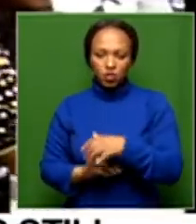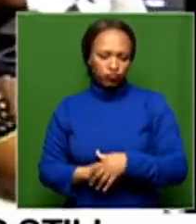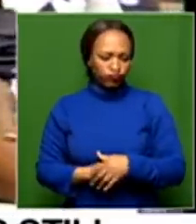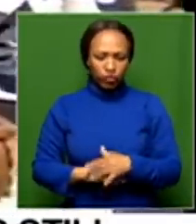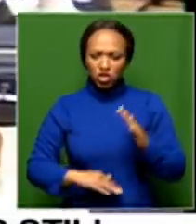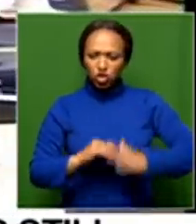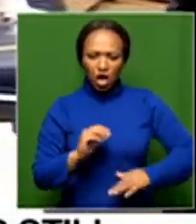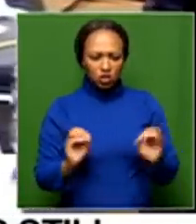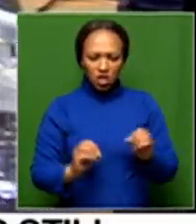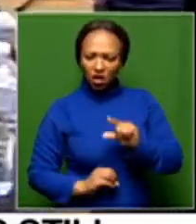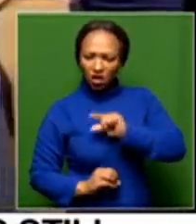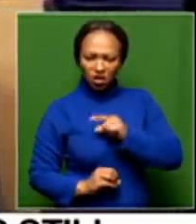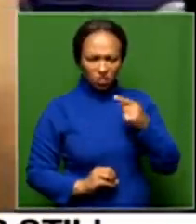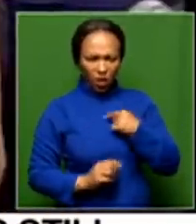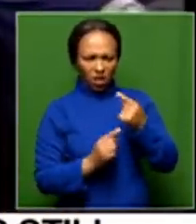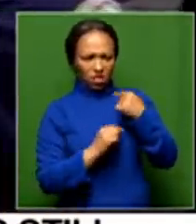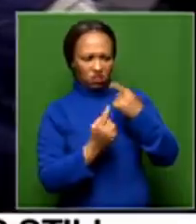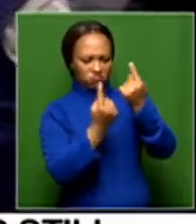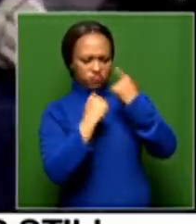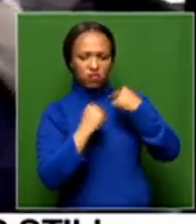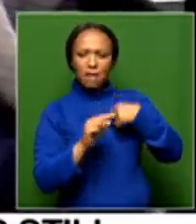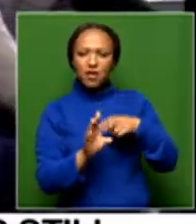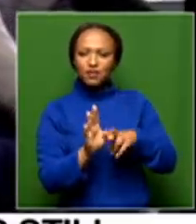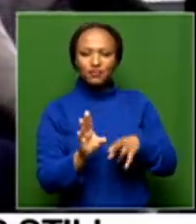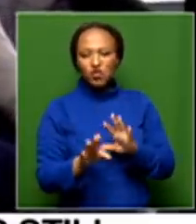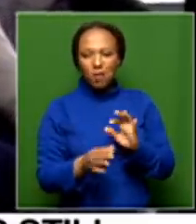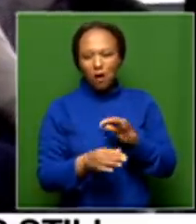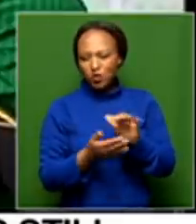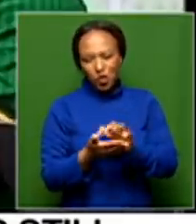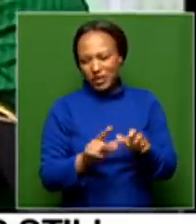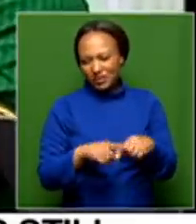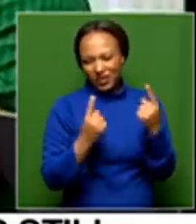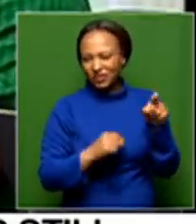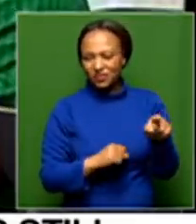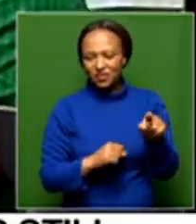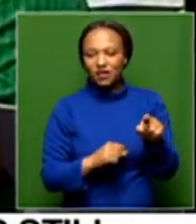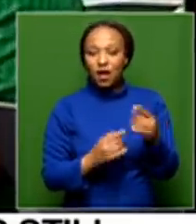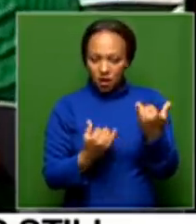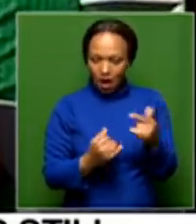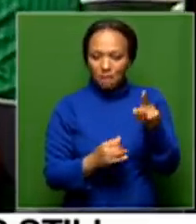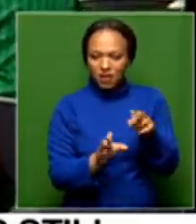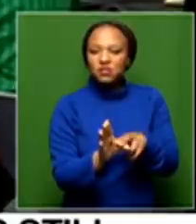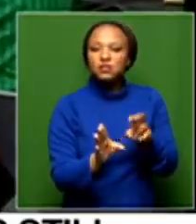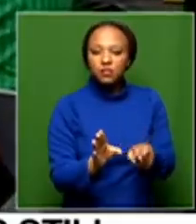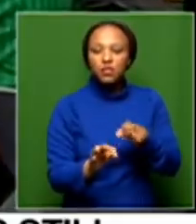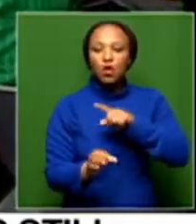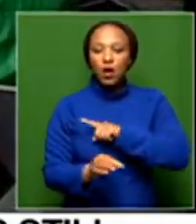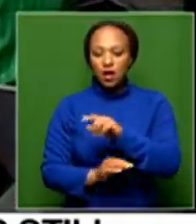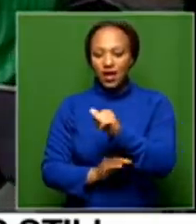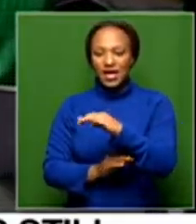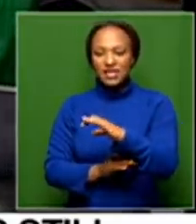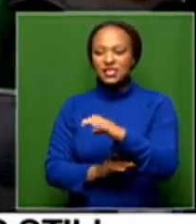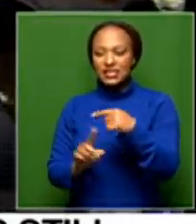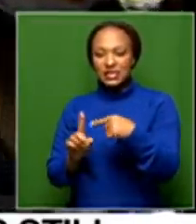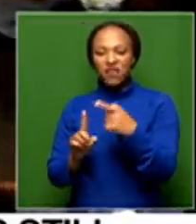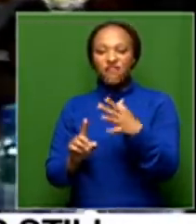not been charged or found guilty. And then what's going to happen with the defenses that Isma Khashule is alleged to